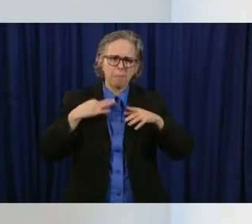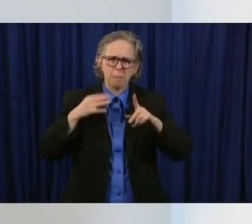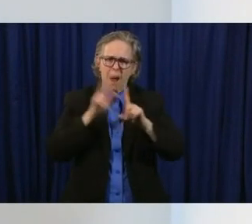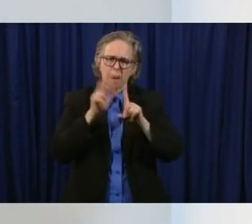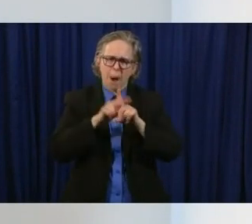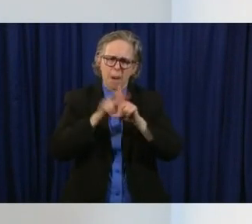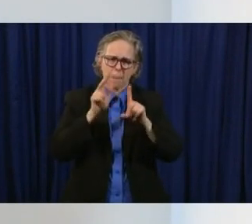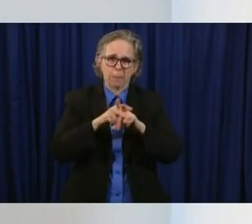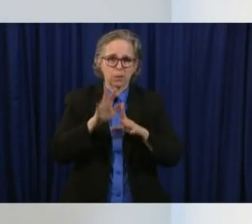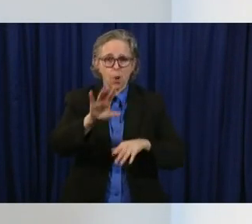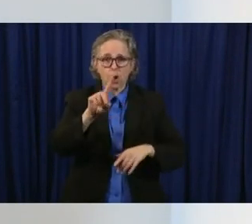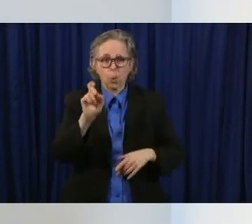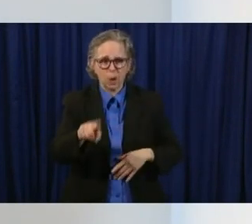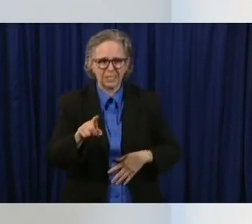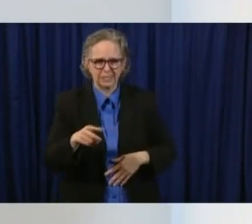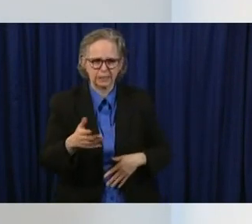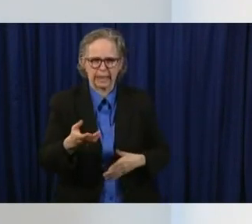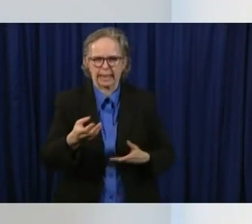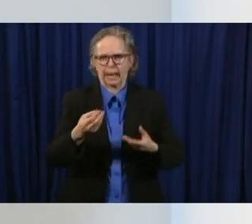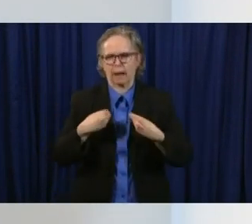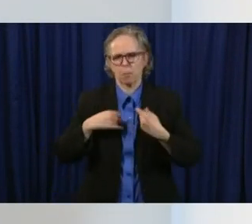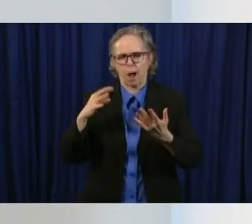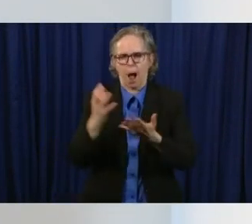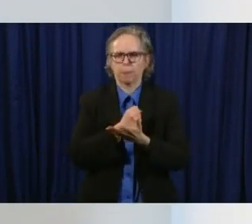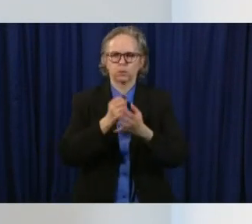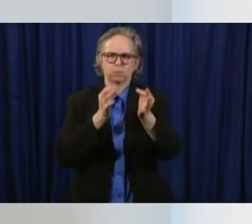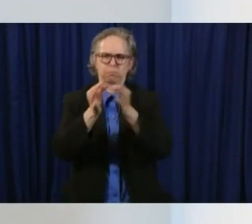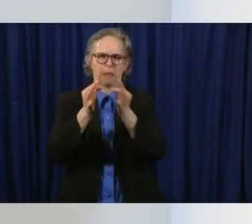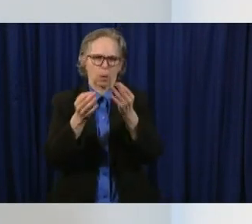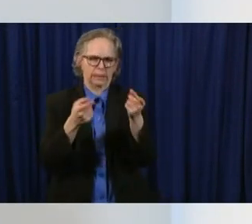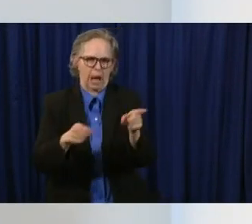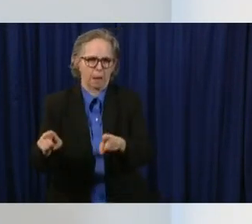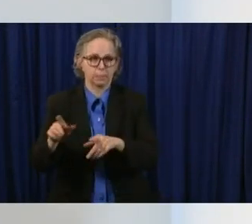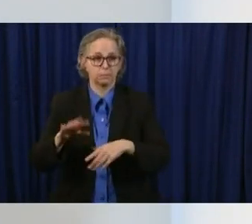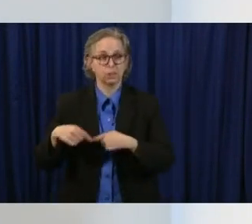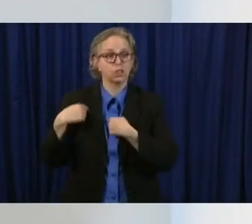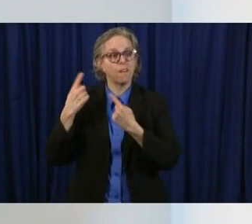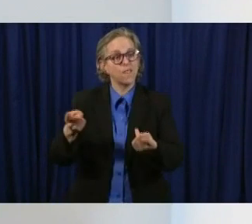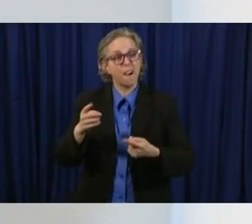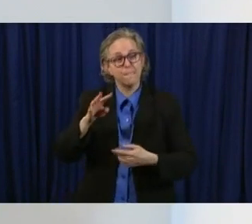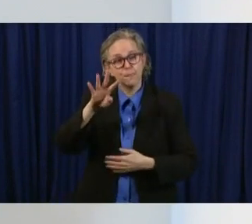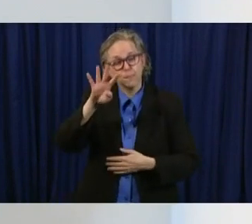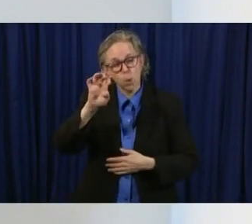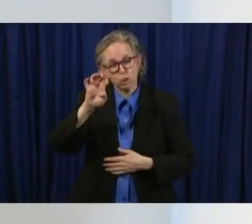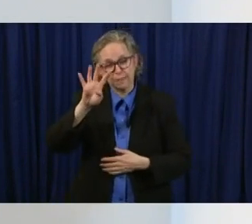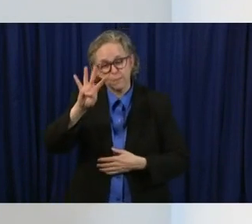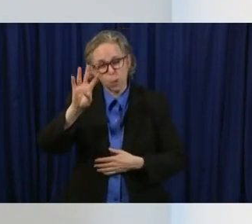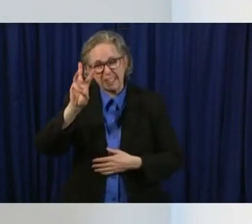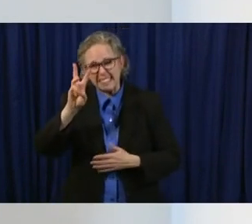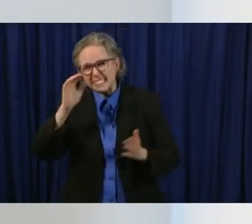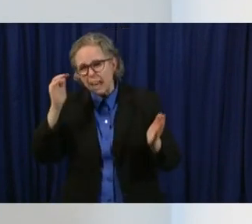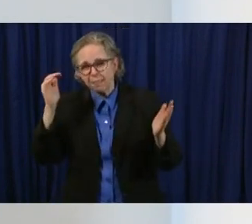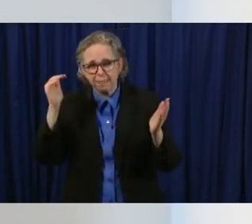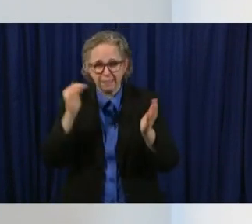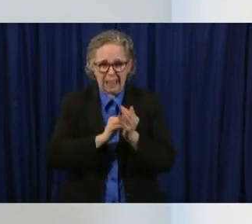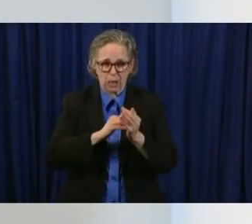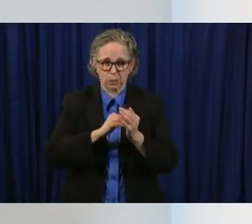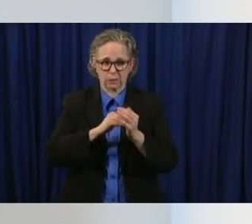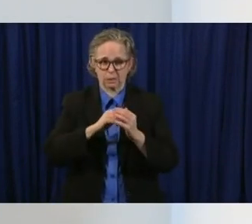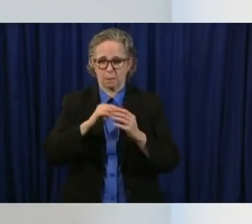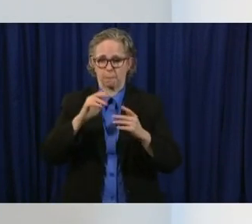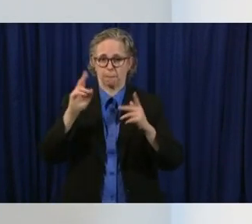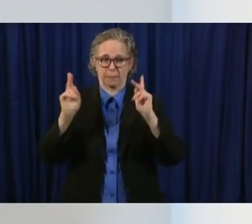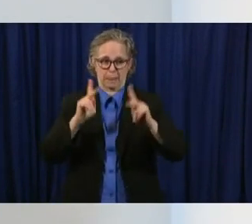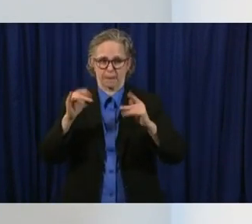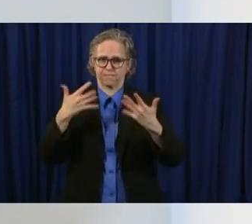color to this uh so far four hundred and forty six thousand ohioans have been serviced through the unemployment comp